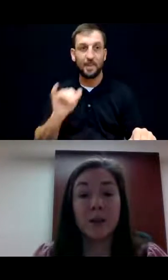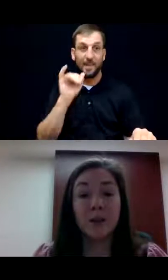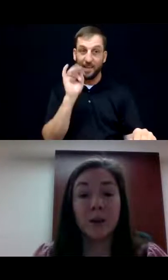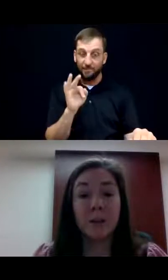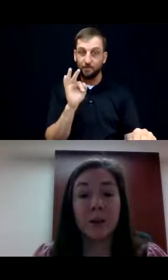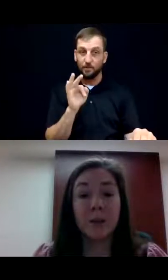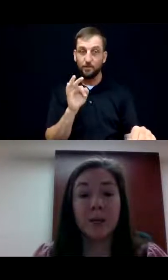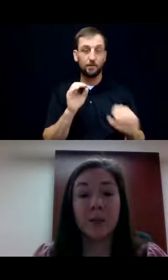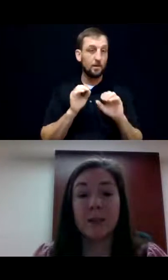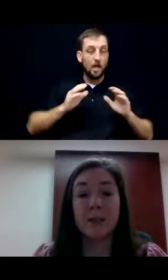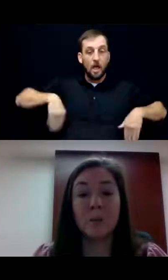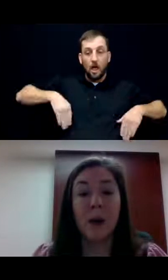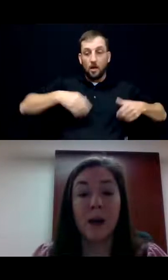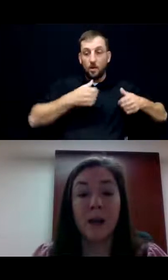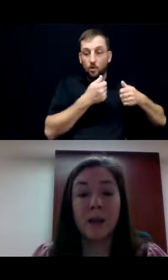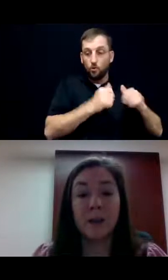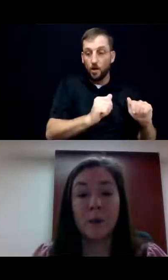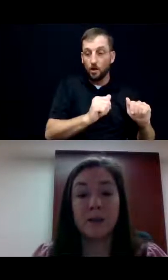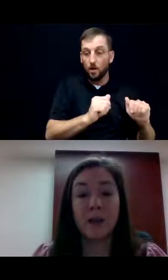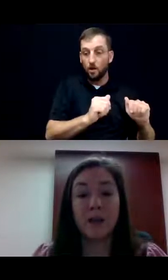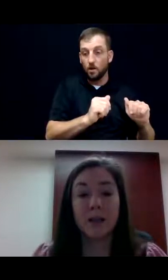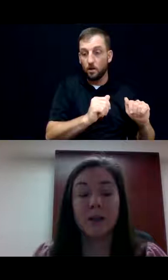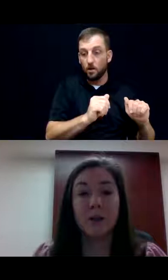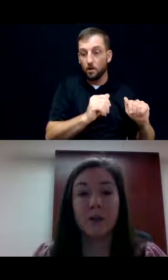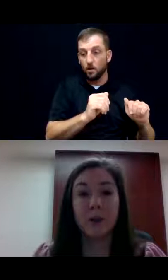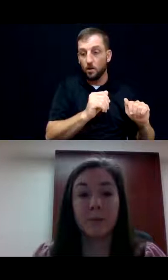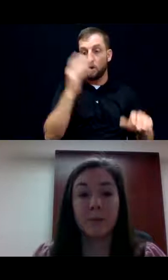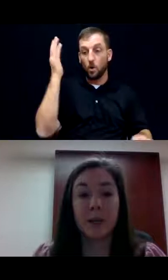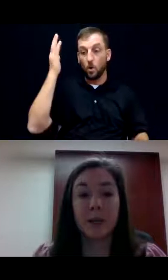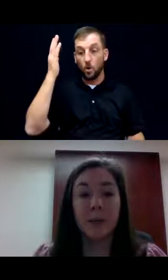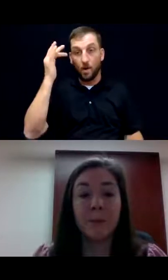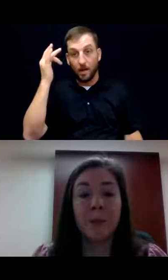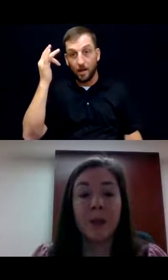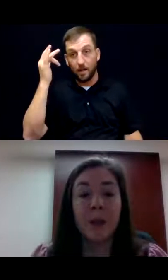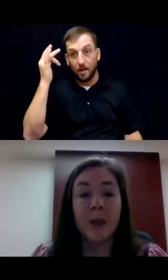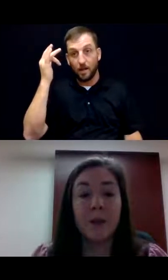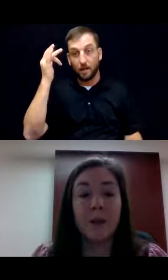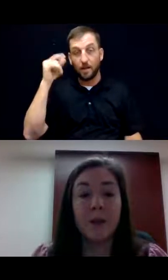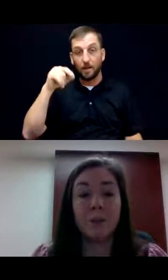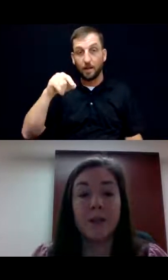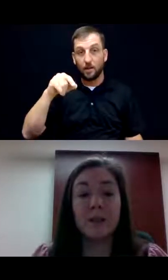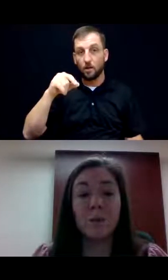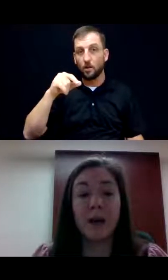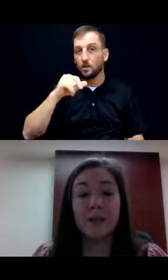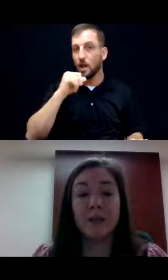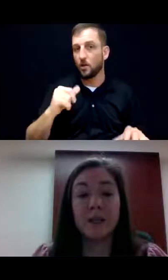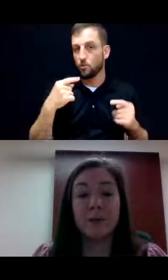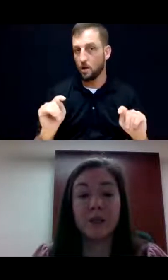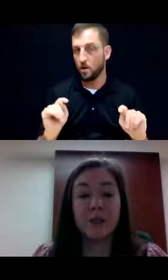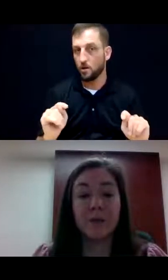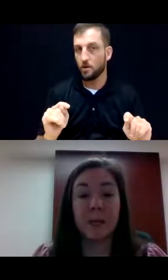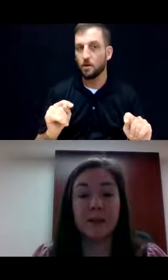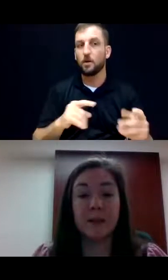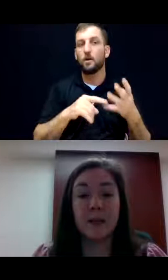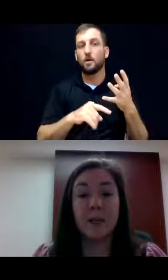considered or implemented, the reason why it was not considered or implemented, and then the reason why the less